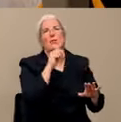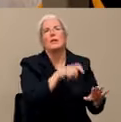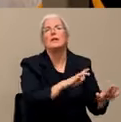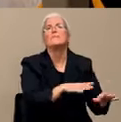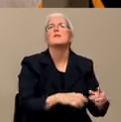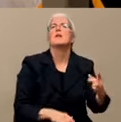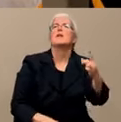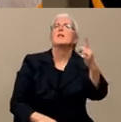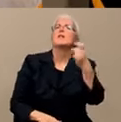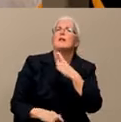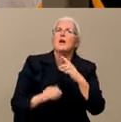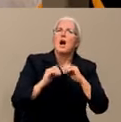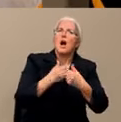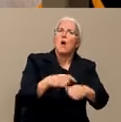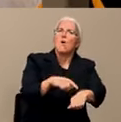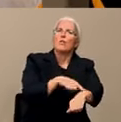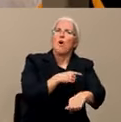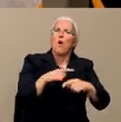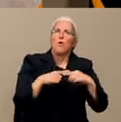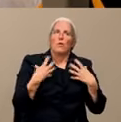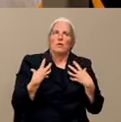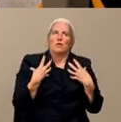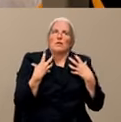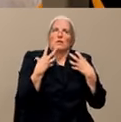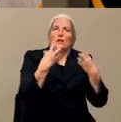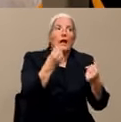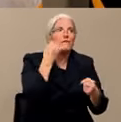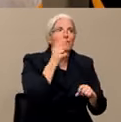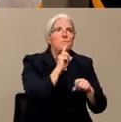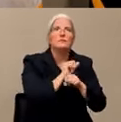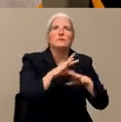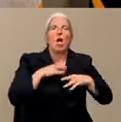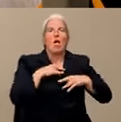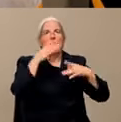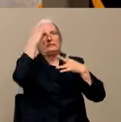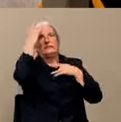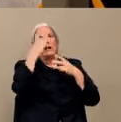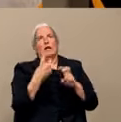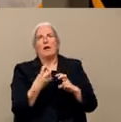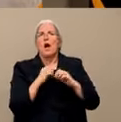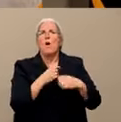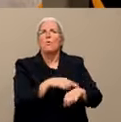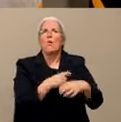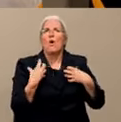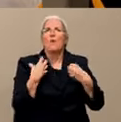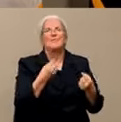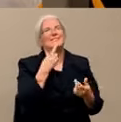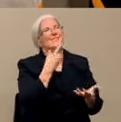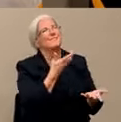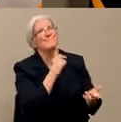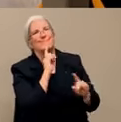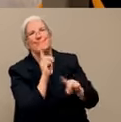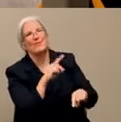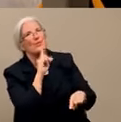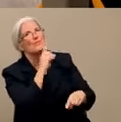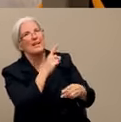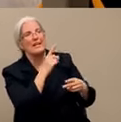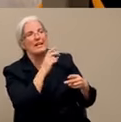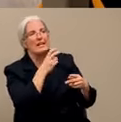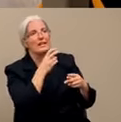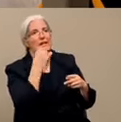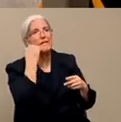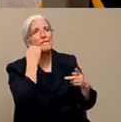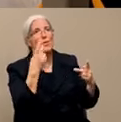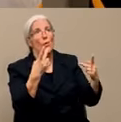if you contract COVID-19? Yeah, so that depends. The sicker you are, the longer it takes. So for most